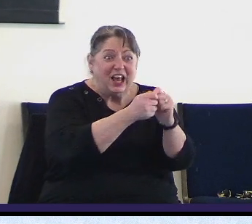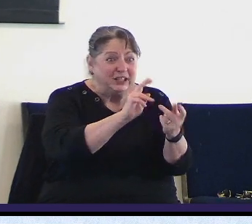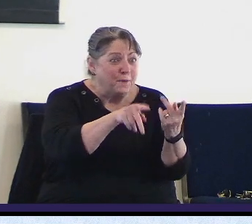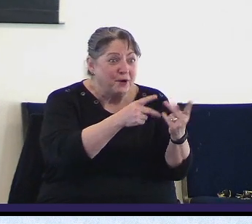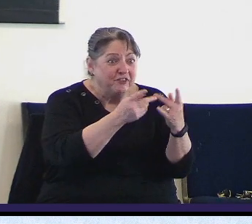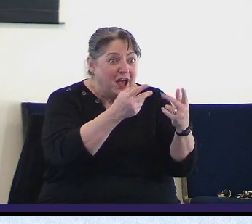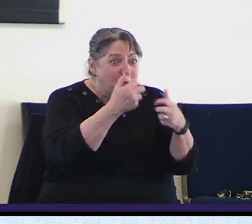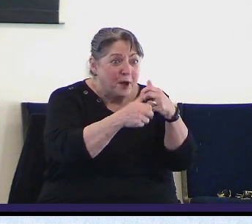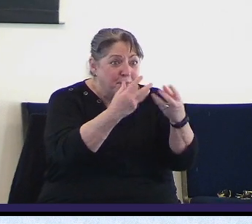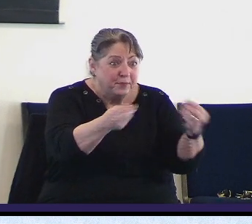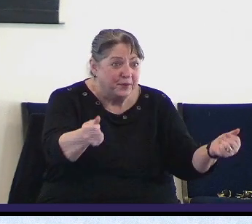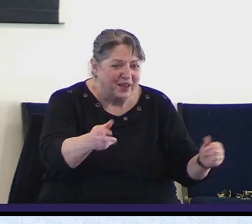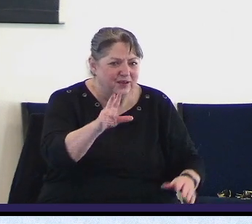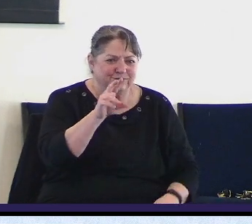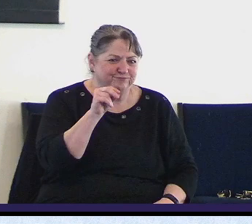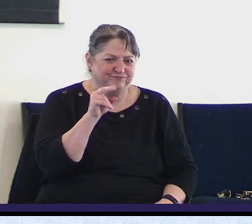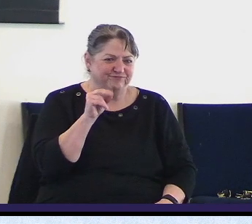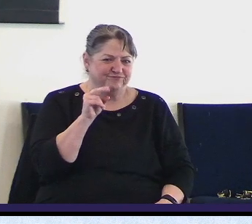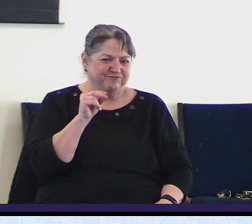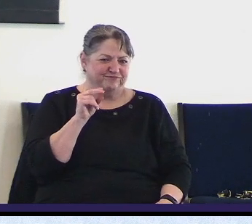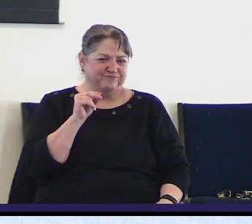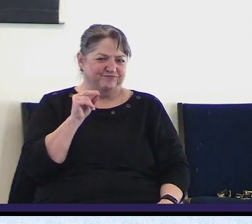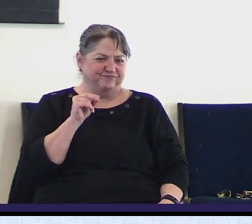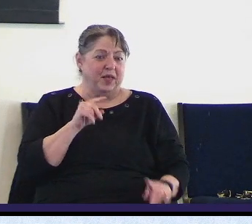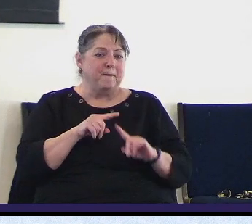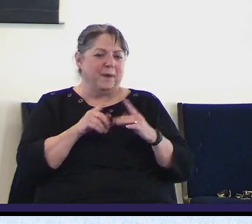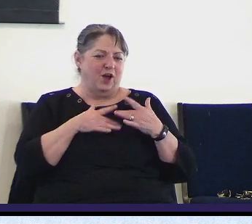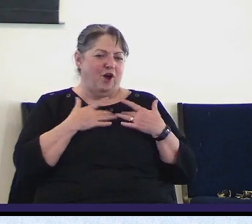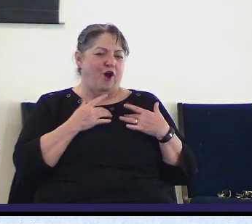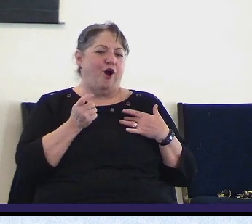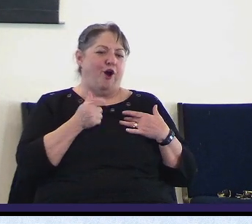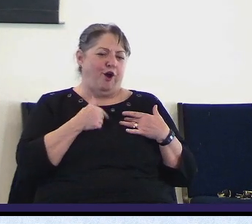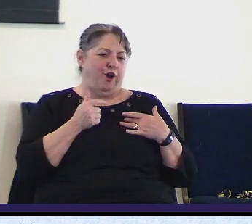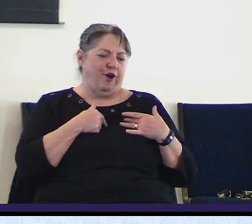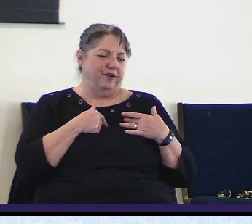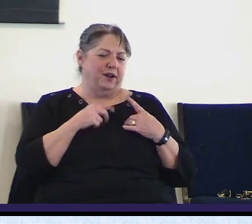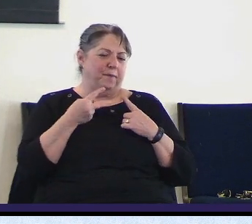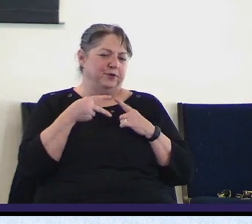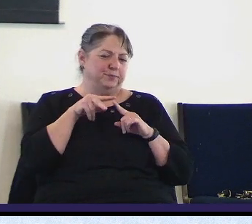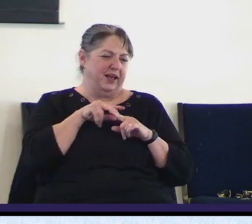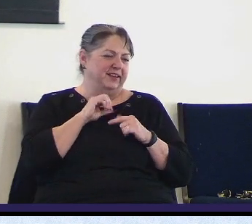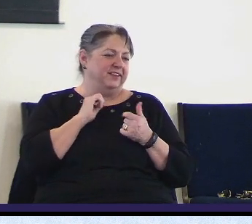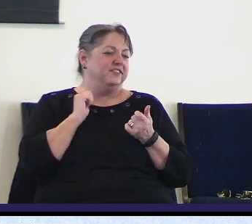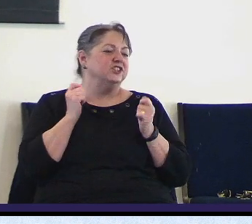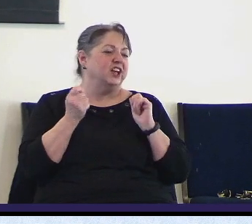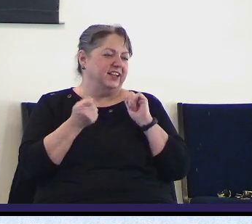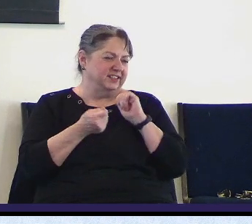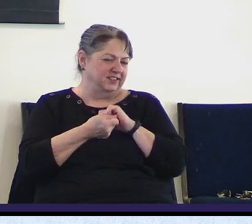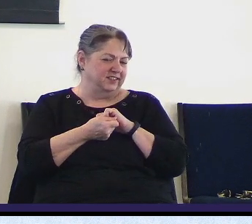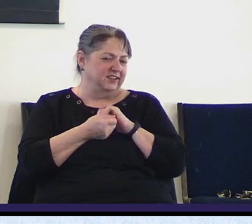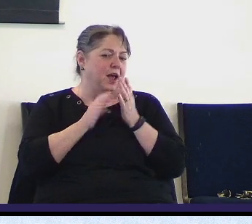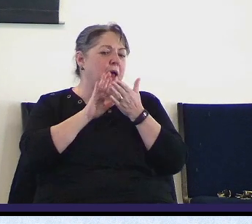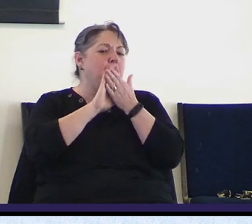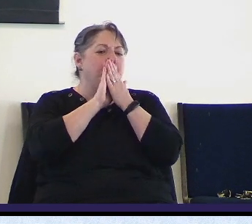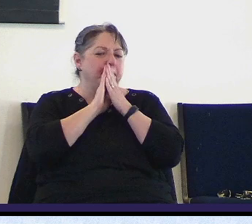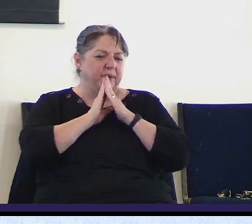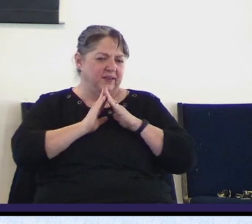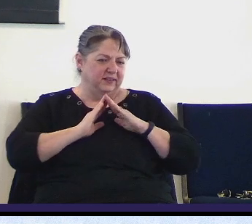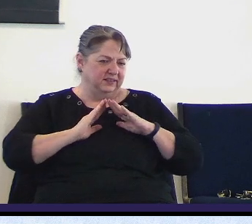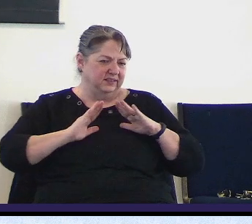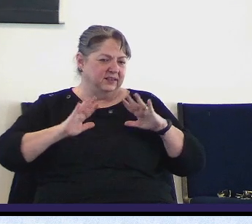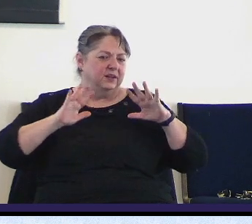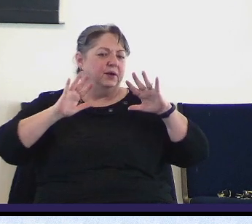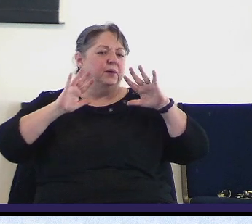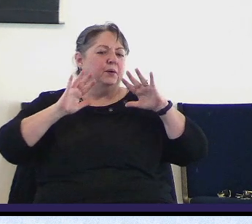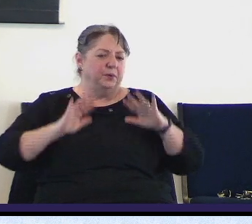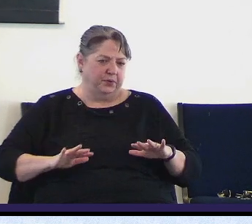woods it doesn't mean that society changed immediately it means that it gave him peace and consolation in his dilemma church we need